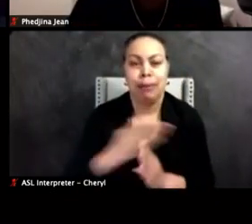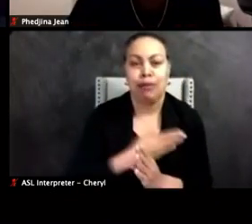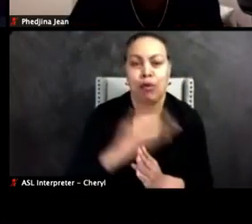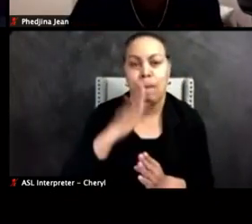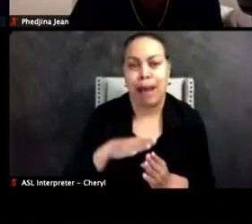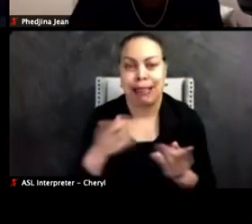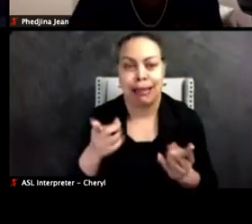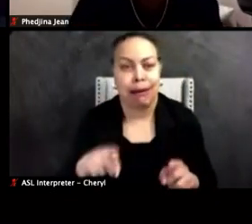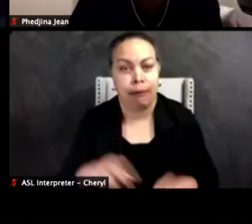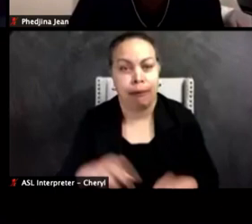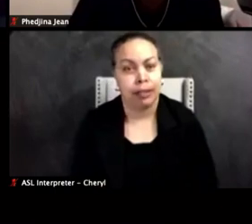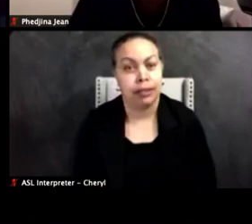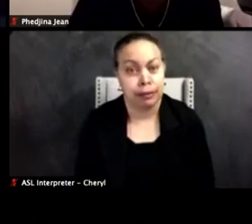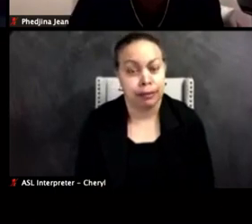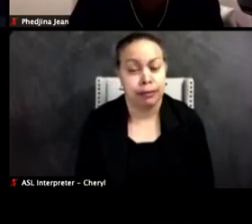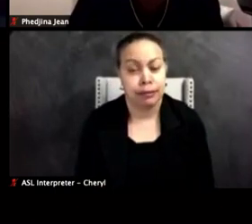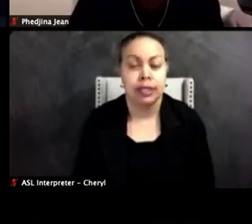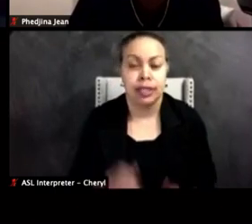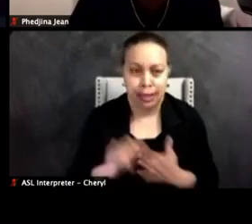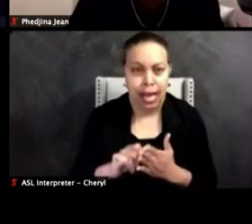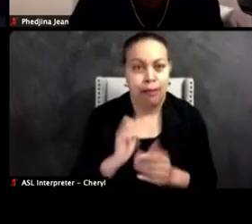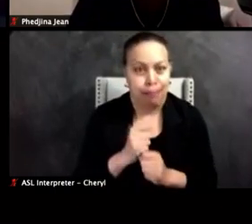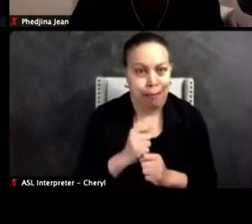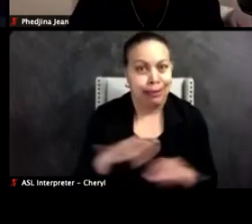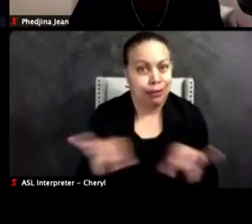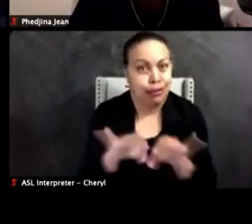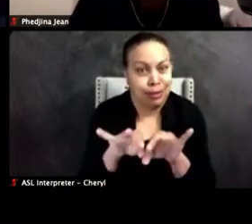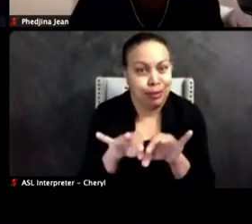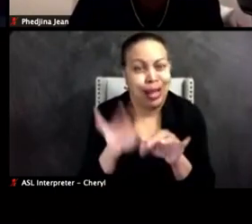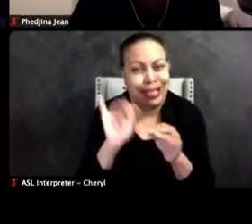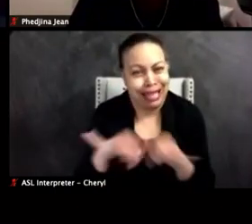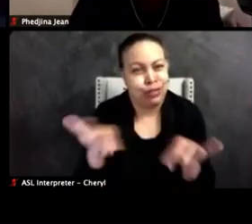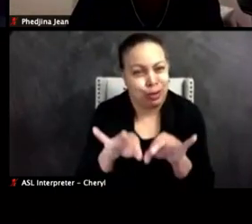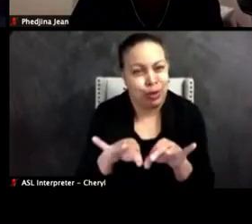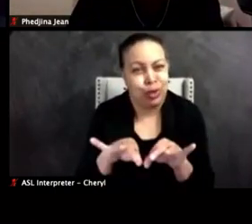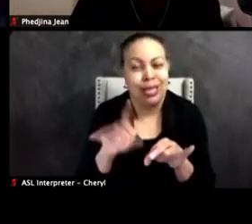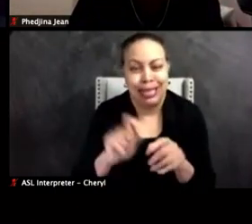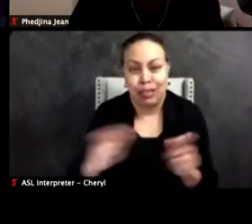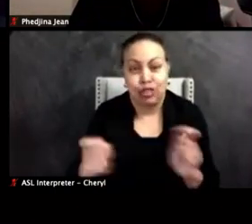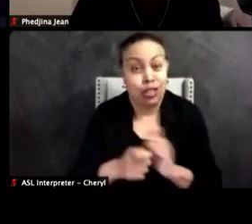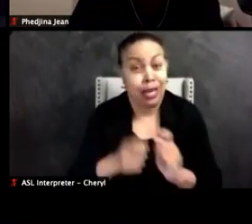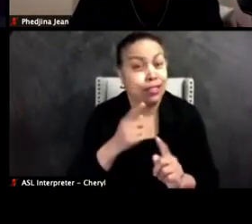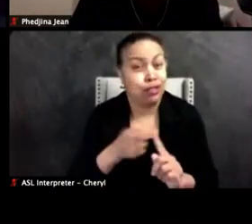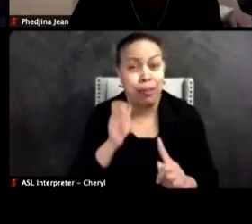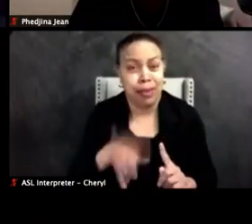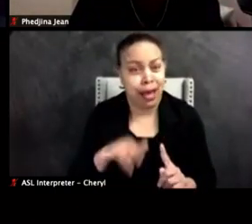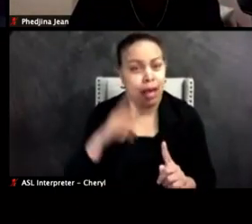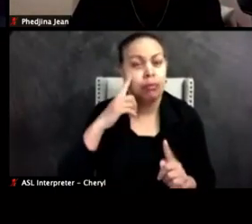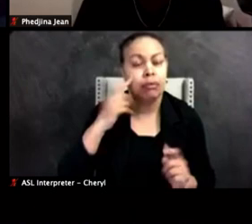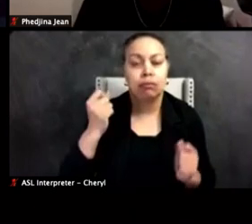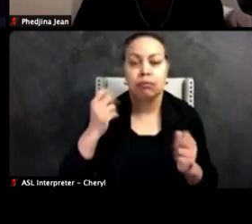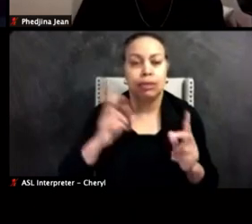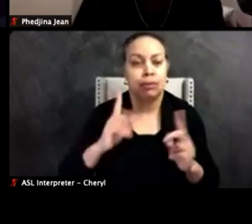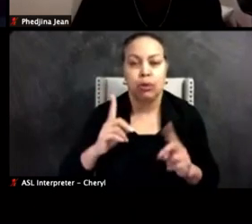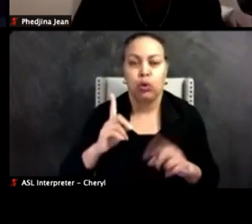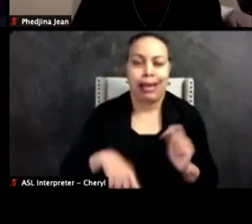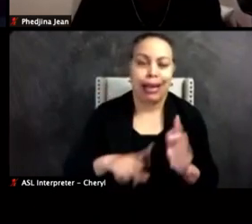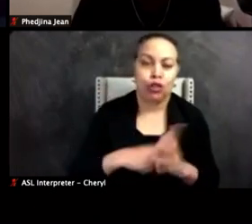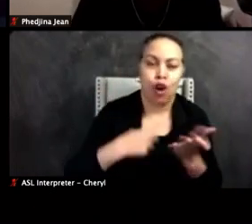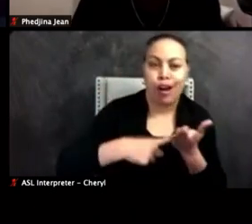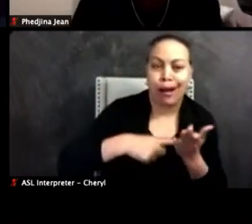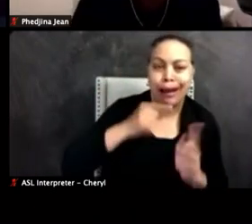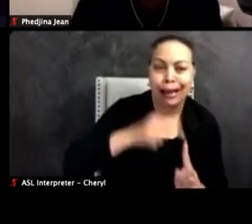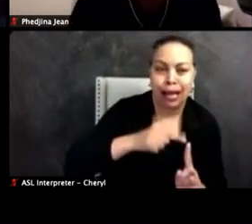things even happen. That's what makes it really credible. That's what makes it, we can have change from that because a lot of people, you know, we cannot keep starting the conversations